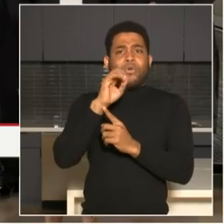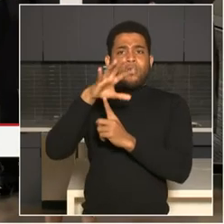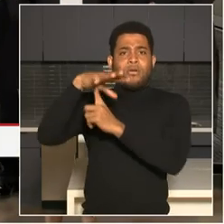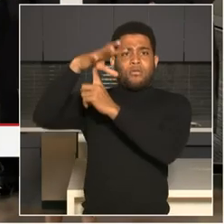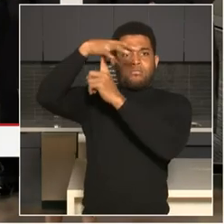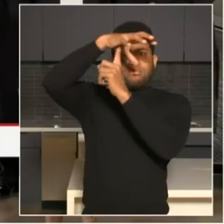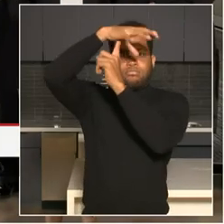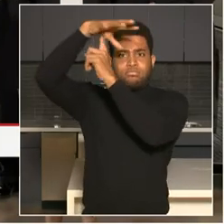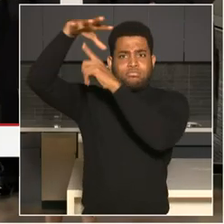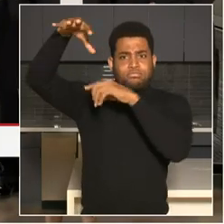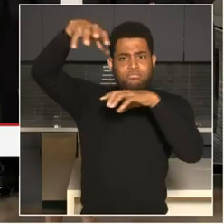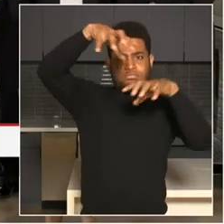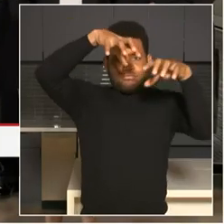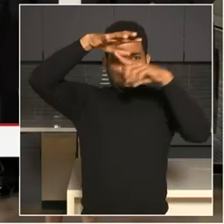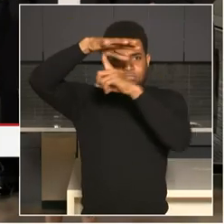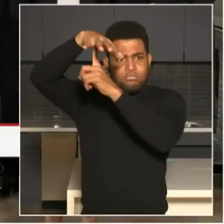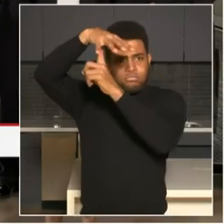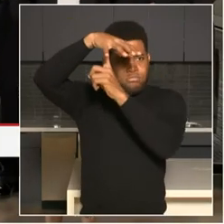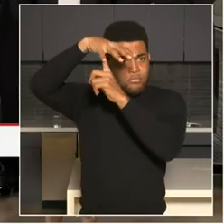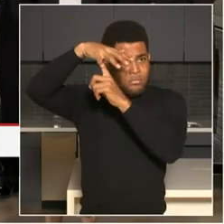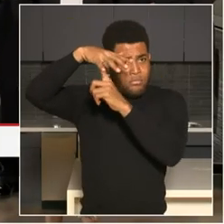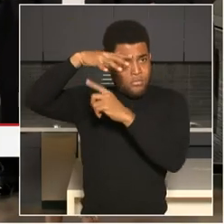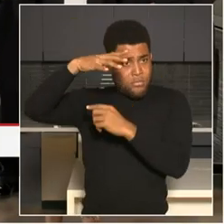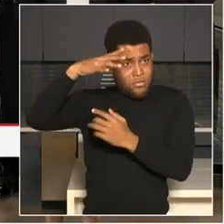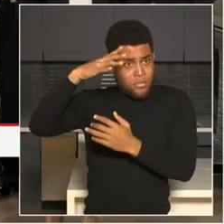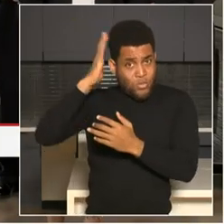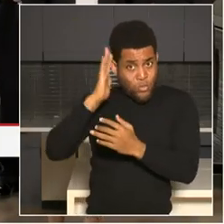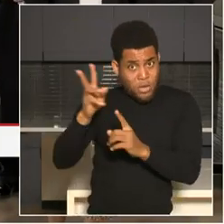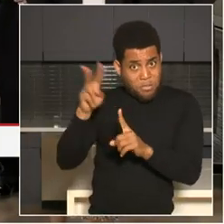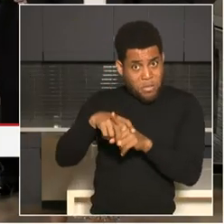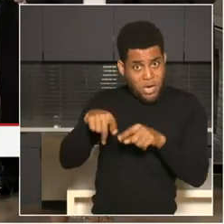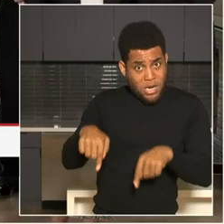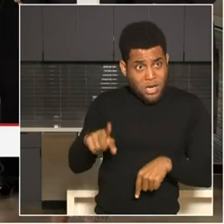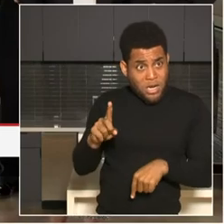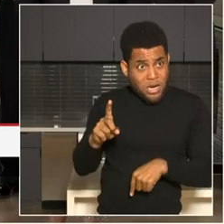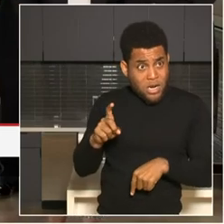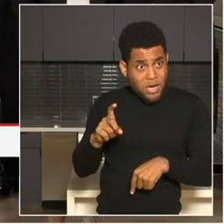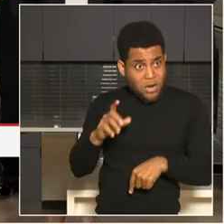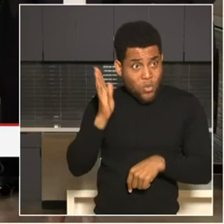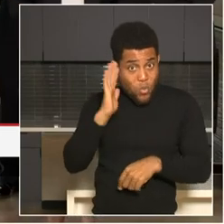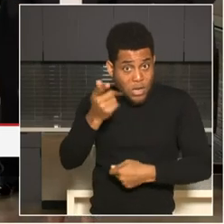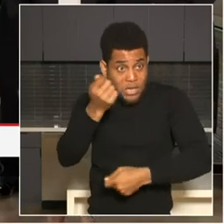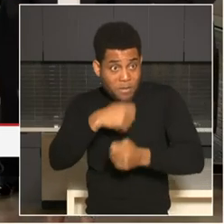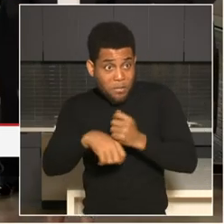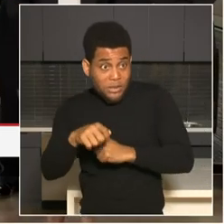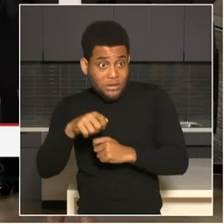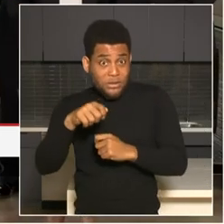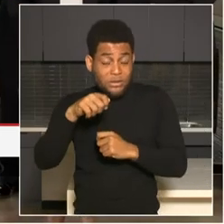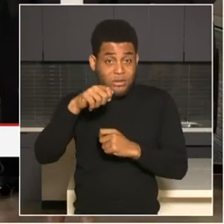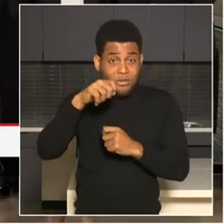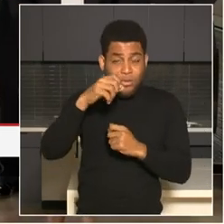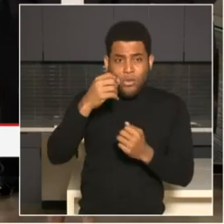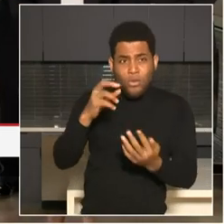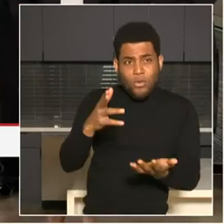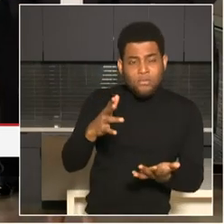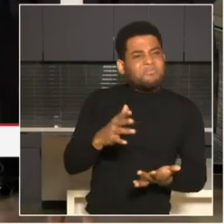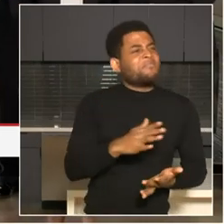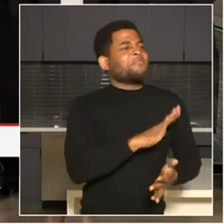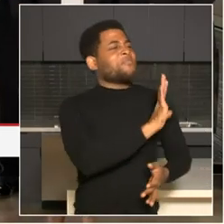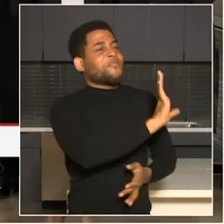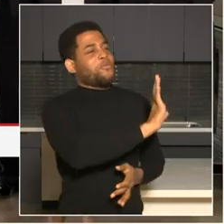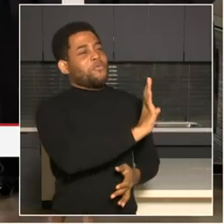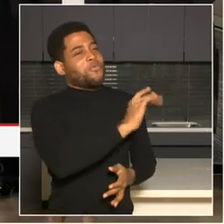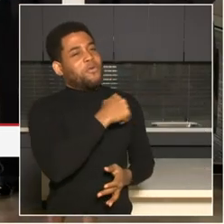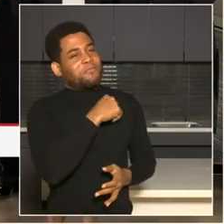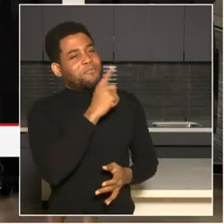drone might be able to achieve in terms of tracking? It does not take the place. And I, and I think I'll echo what the mayor just said, uh, momentarily that